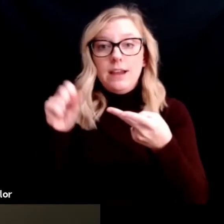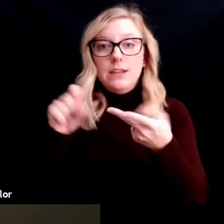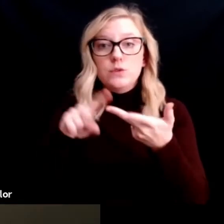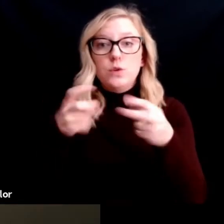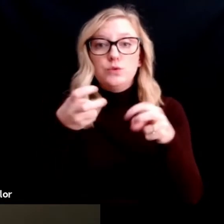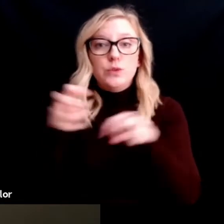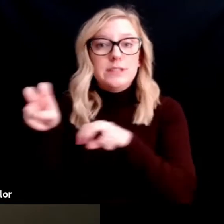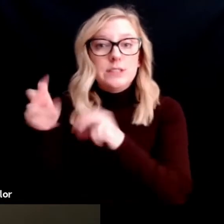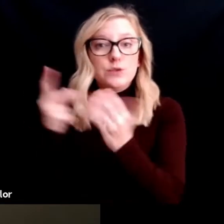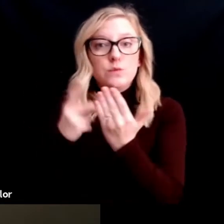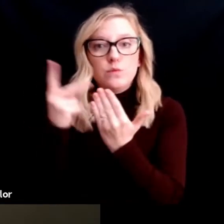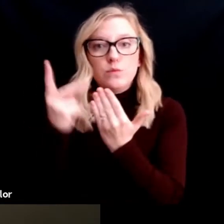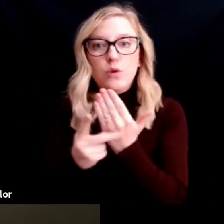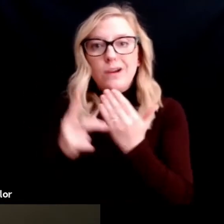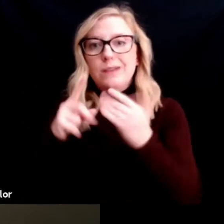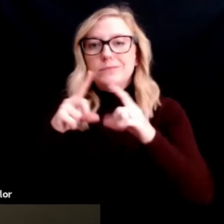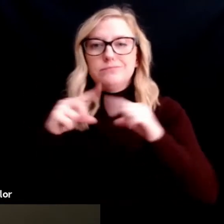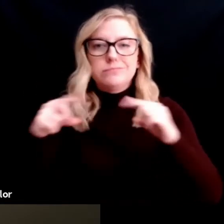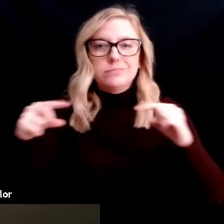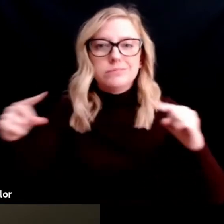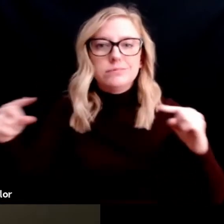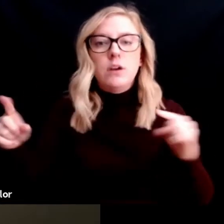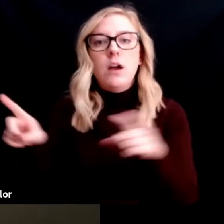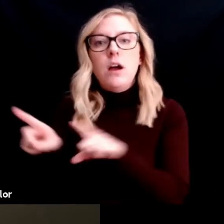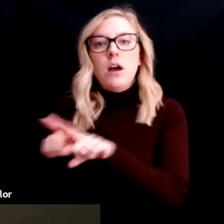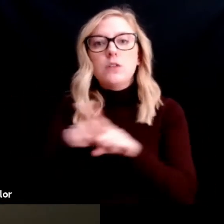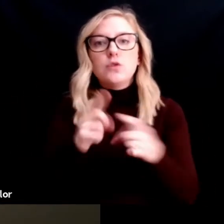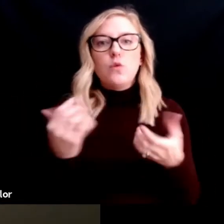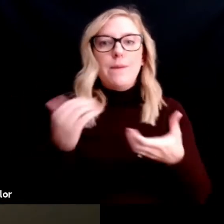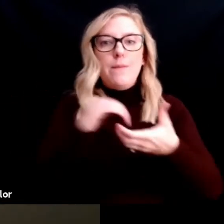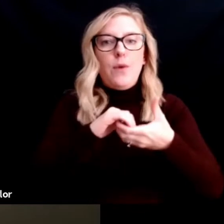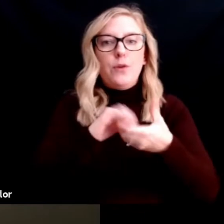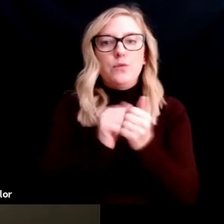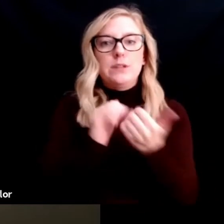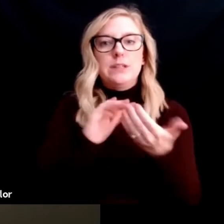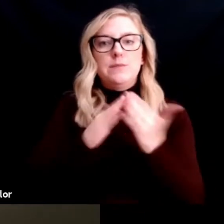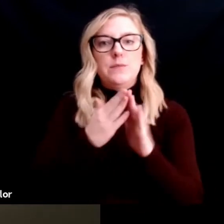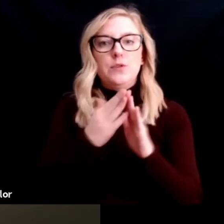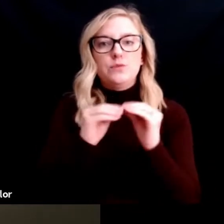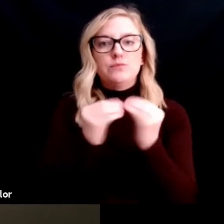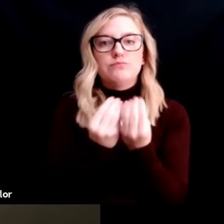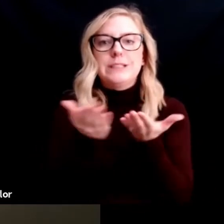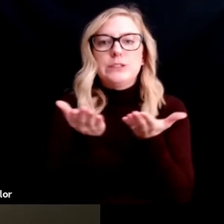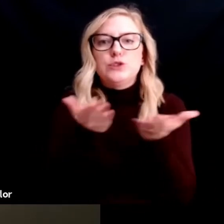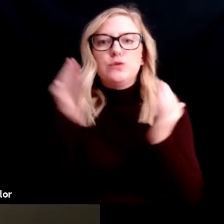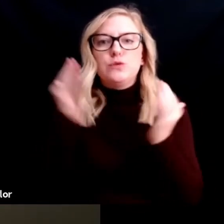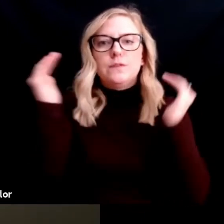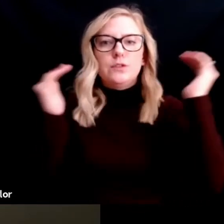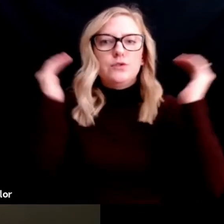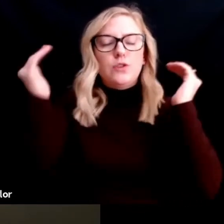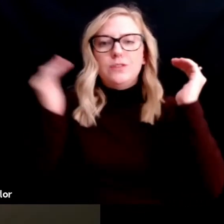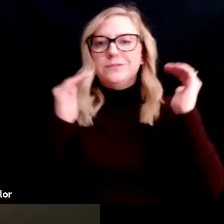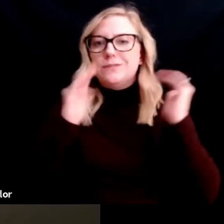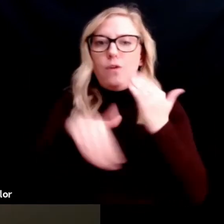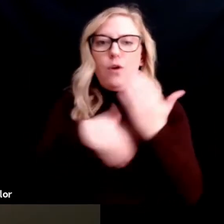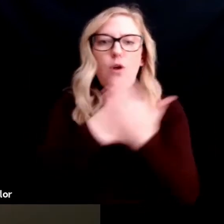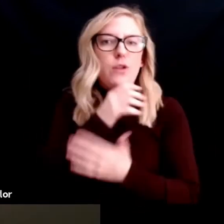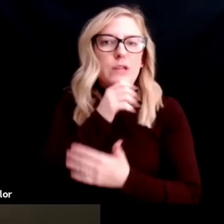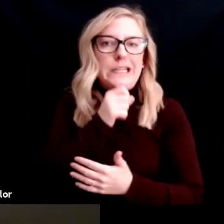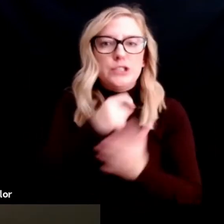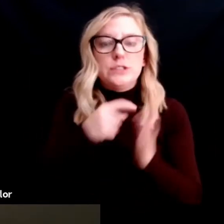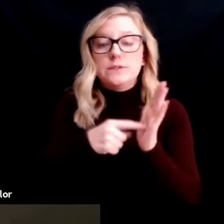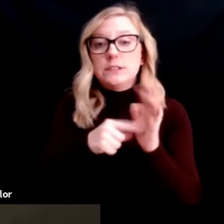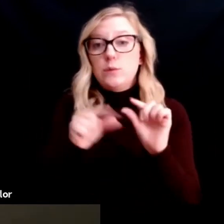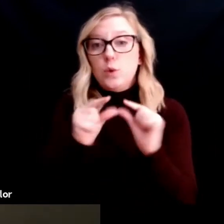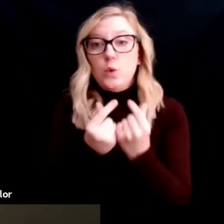more. We often partner with community organizations that serve adults of all ages, such as group homes or